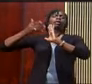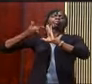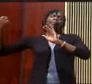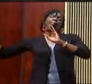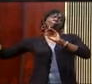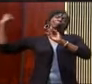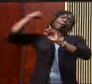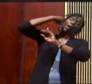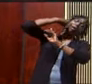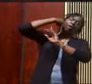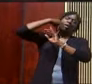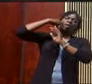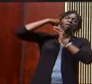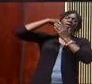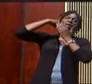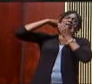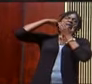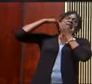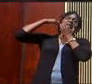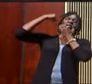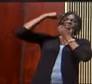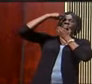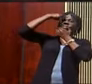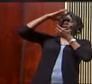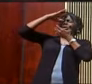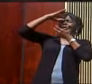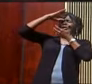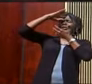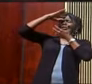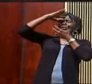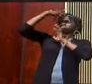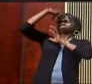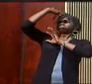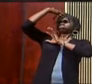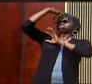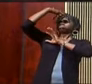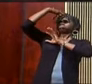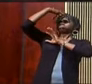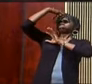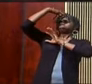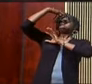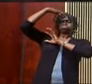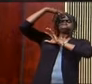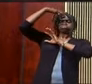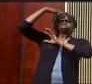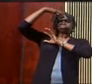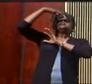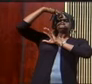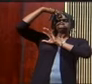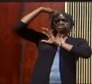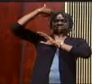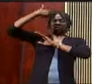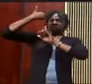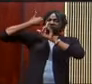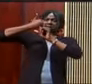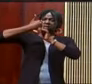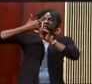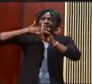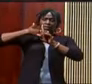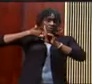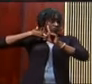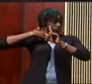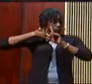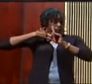that they become mentally numb. They find themselves in an emotional